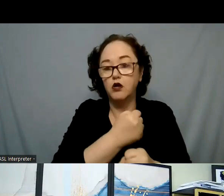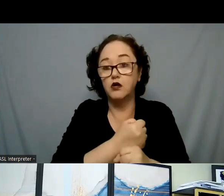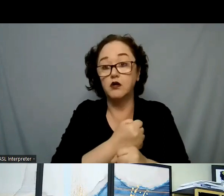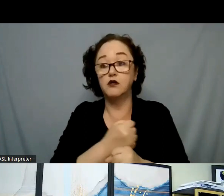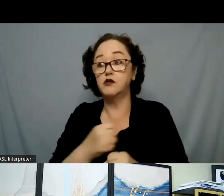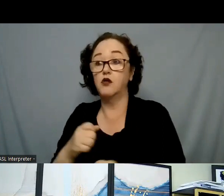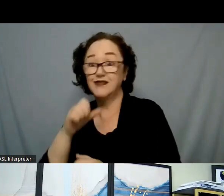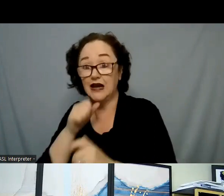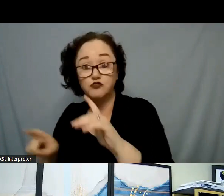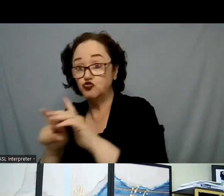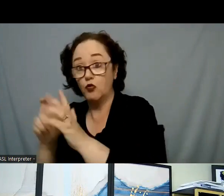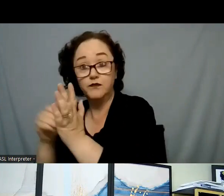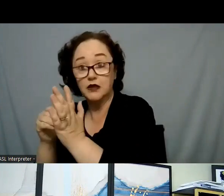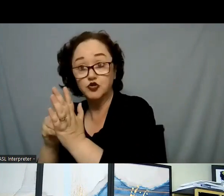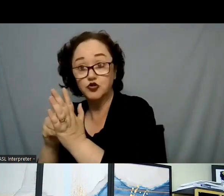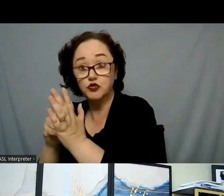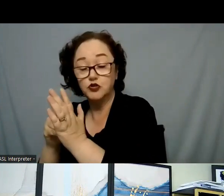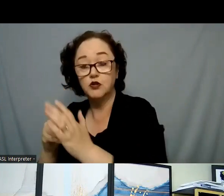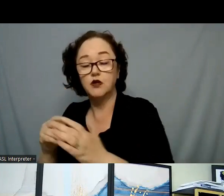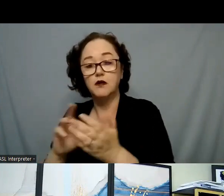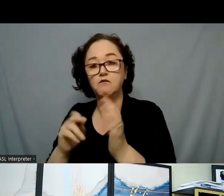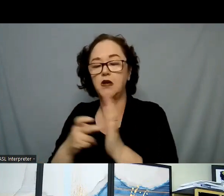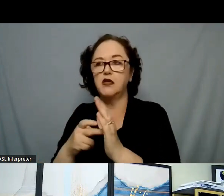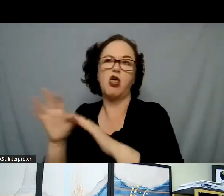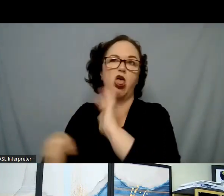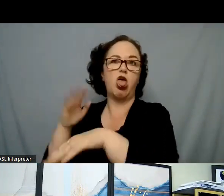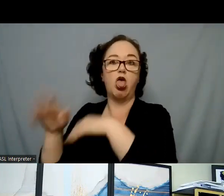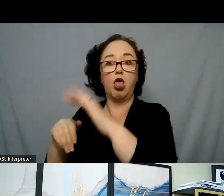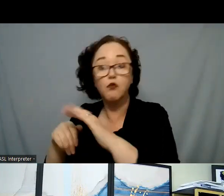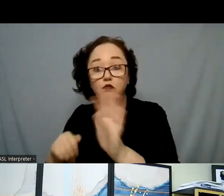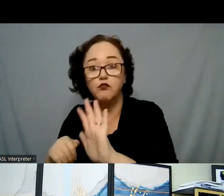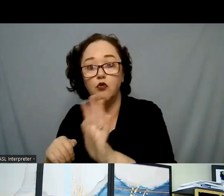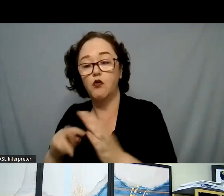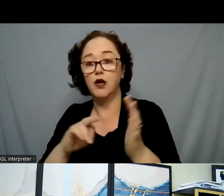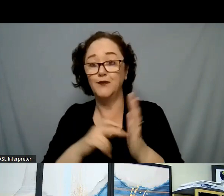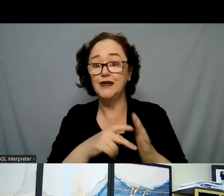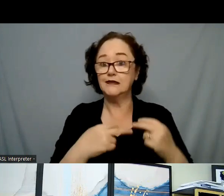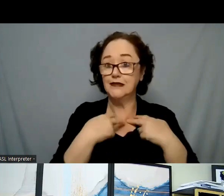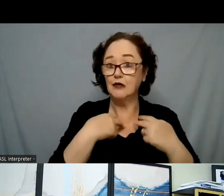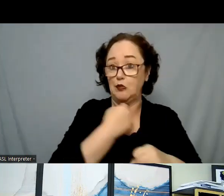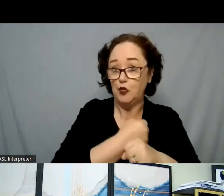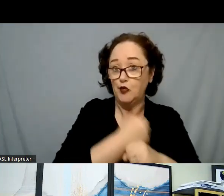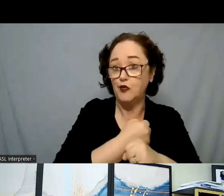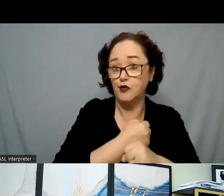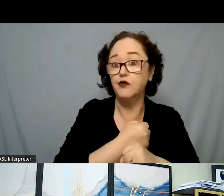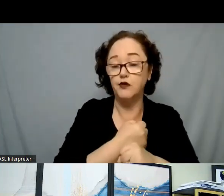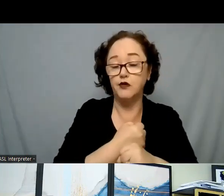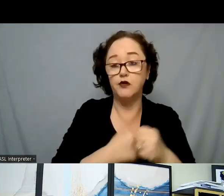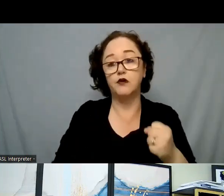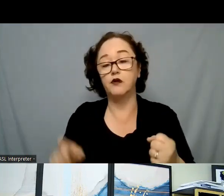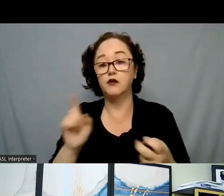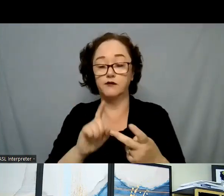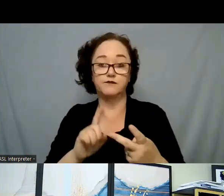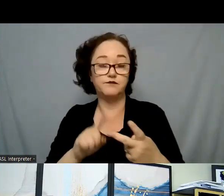concern. But it had everything to do with, one, the attitude towards seeking treatment. Because, number one,